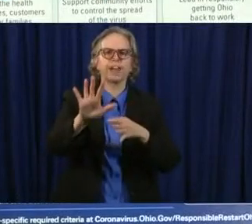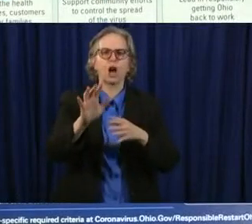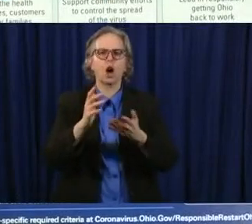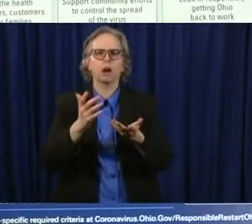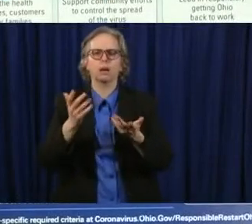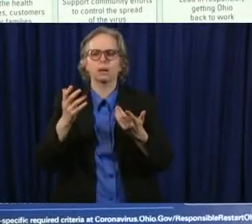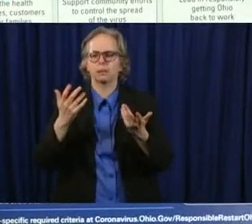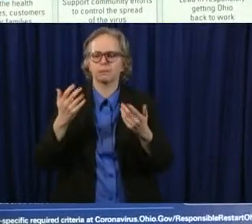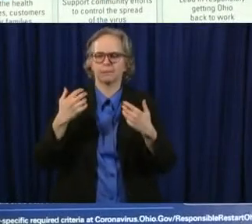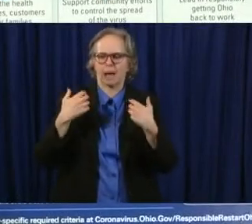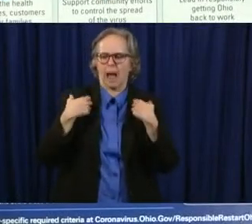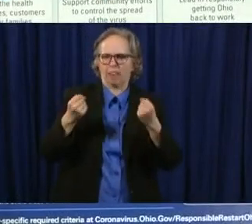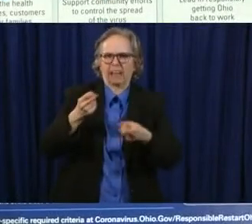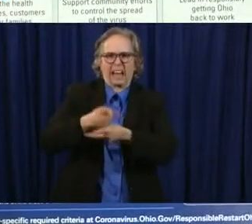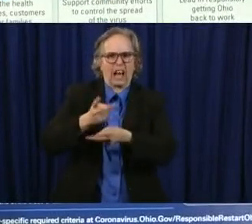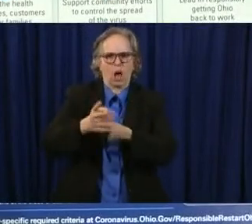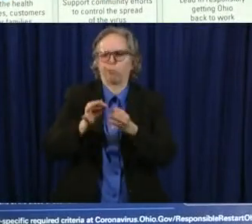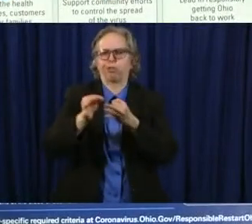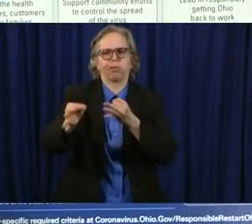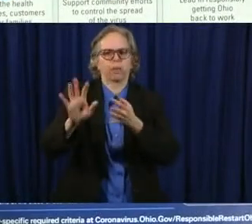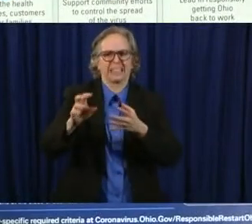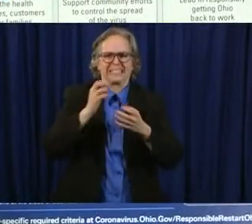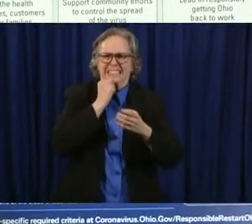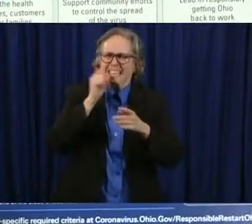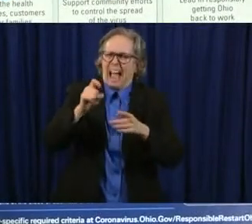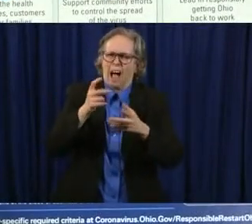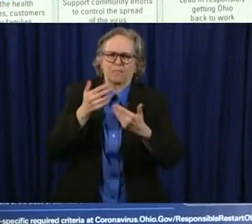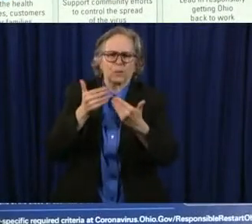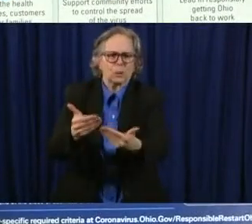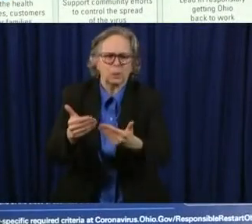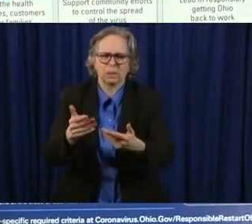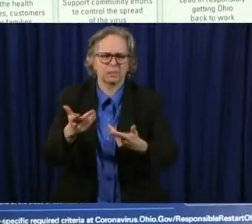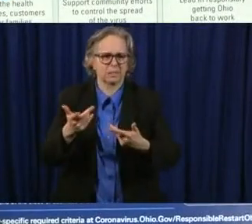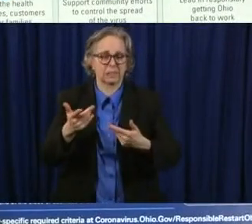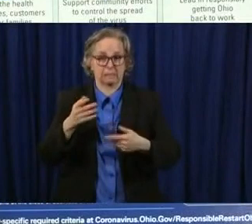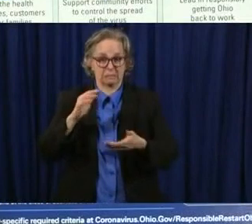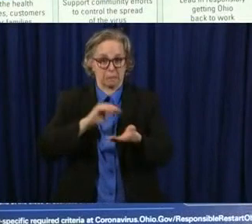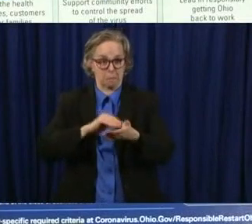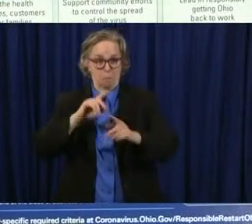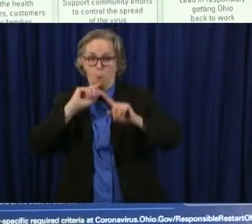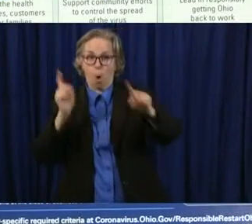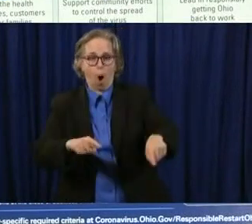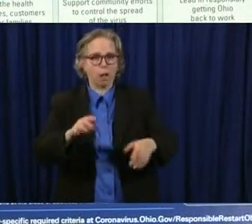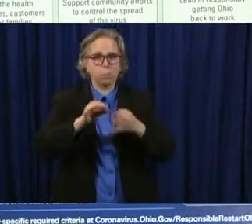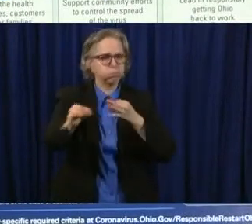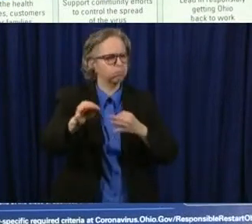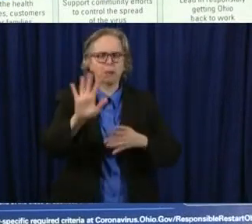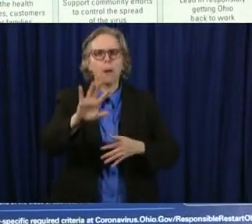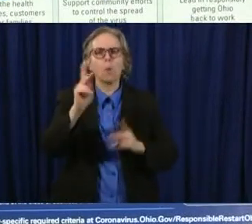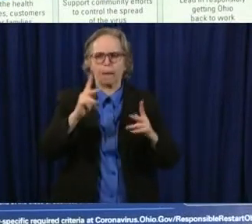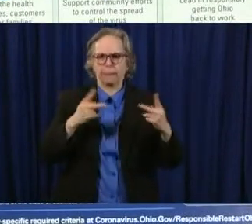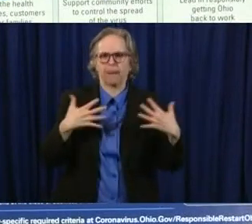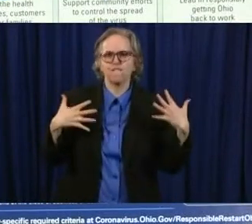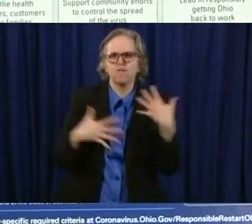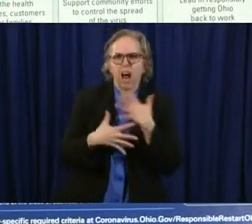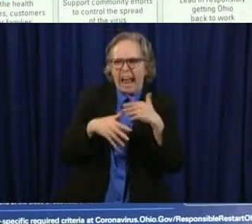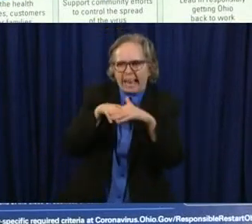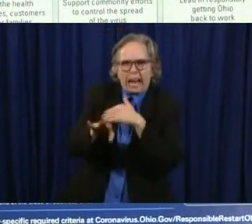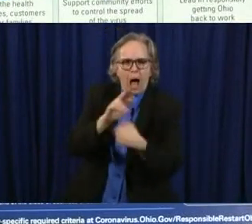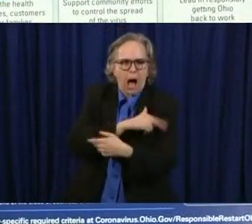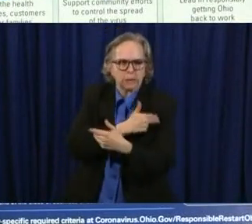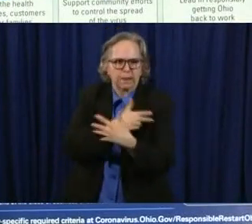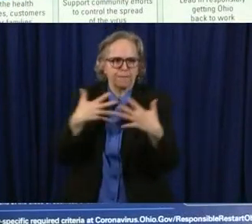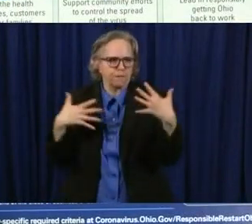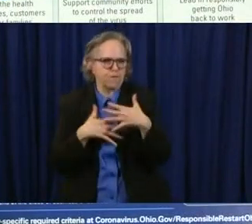uh but because they were afraid and I understand the fear uh but the hospitals are